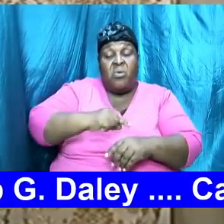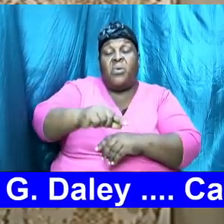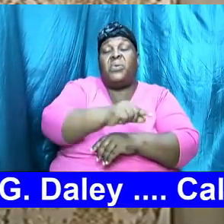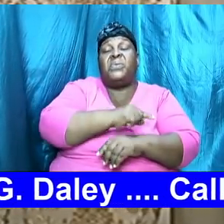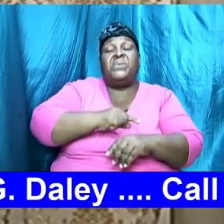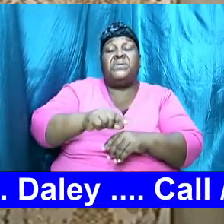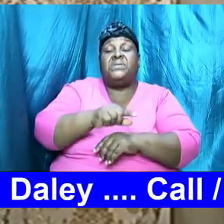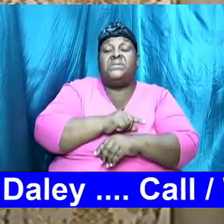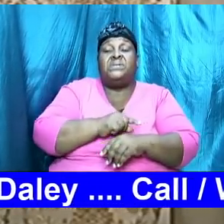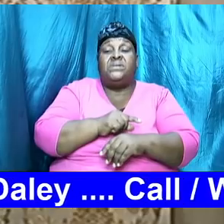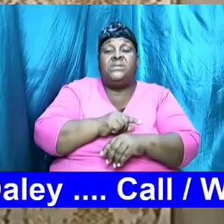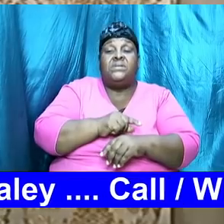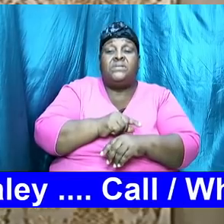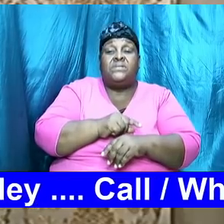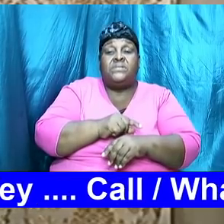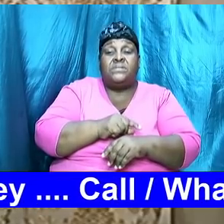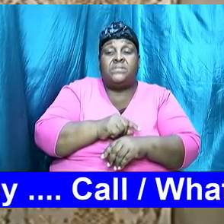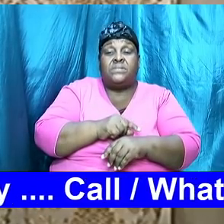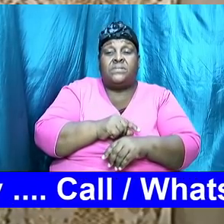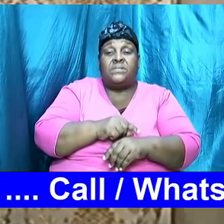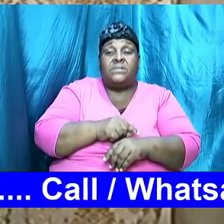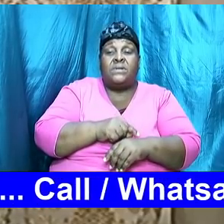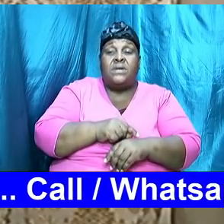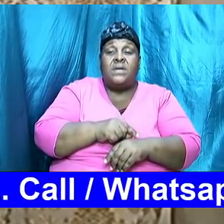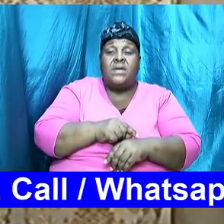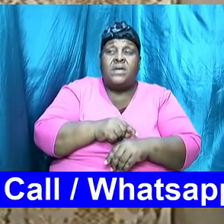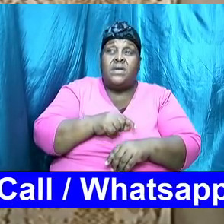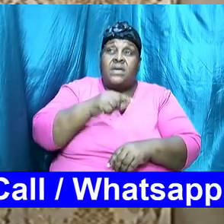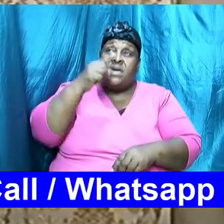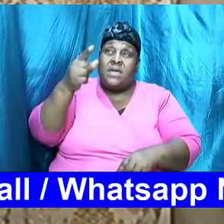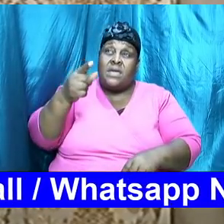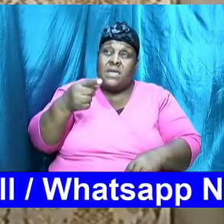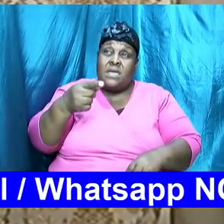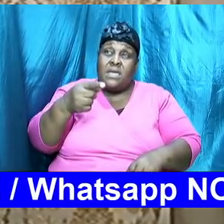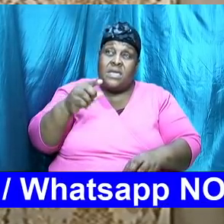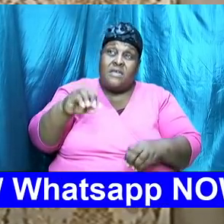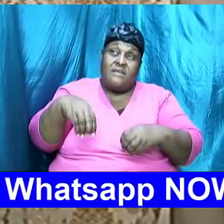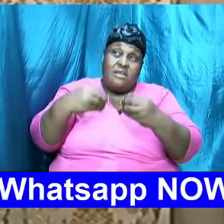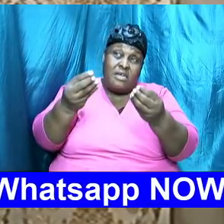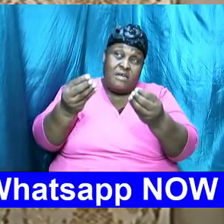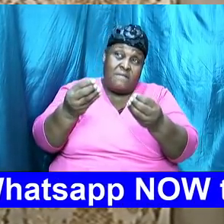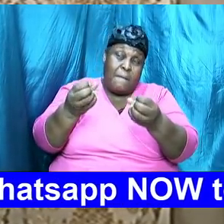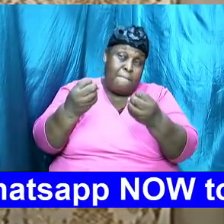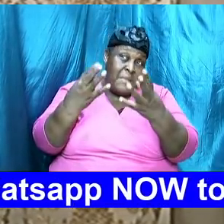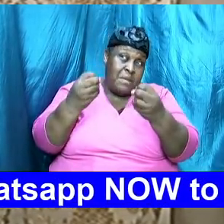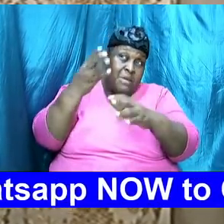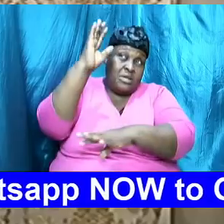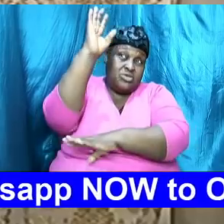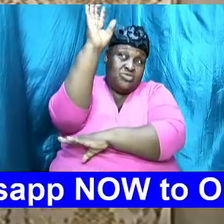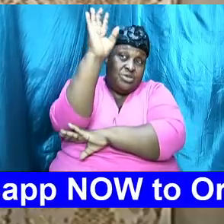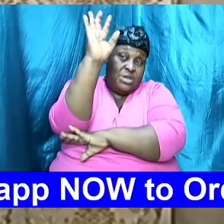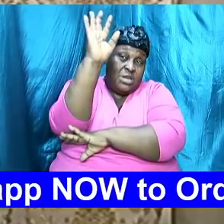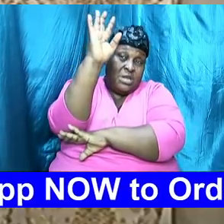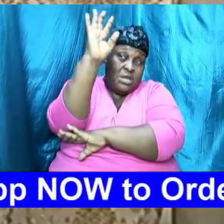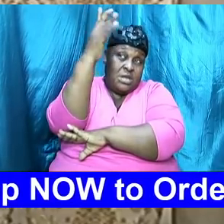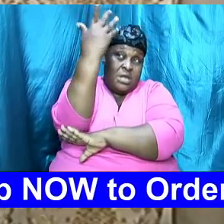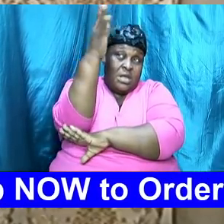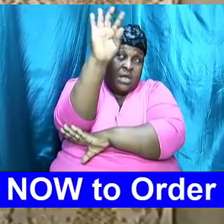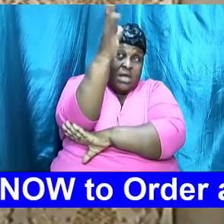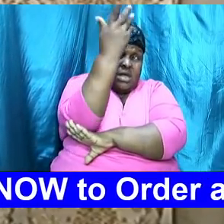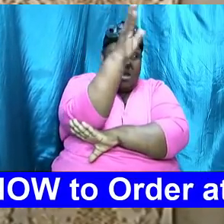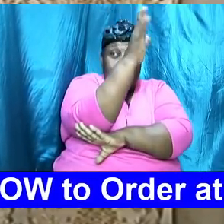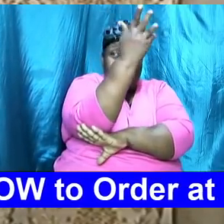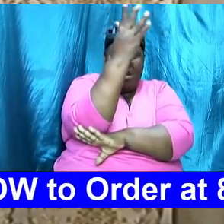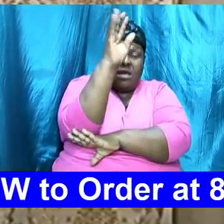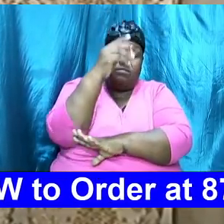earlier on he gave a lot of trees were there and he said of the tree of the